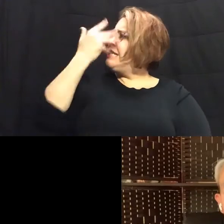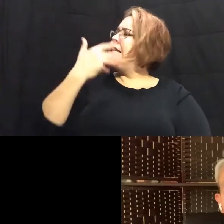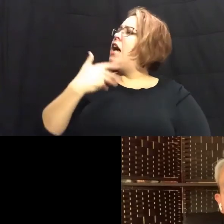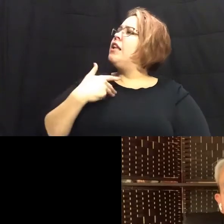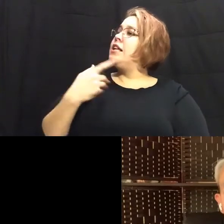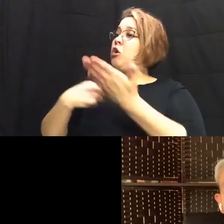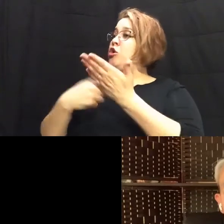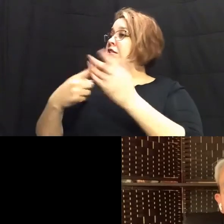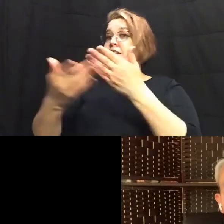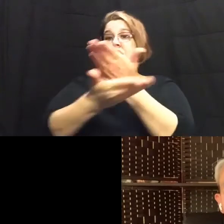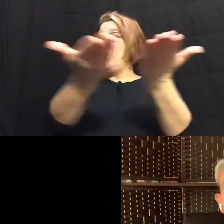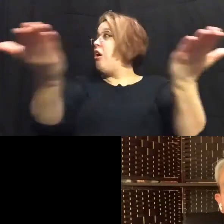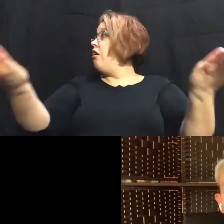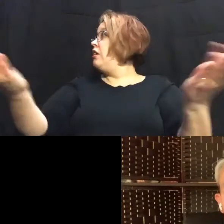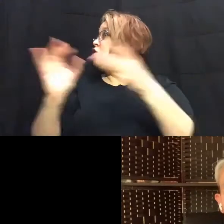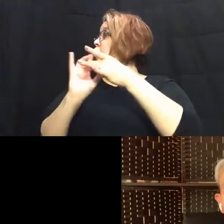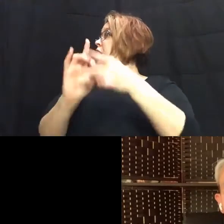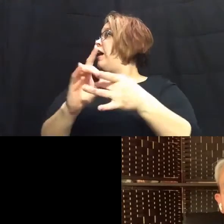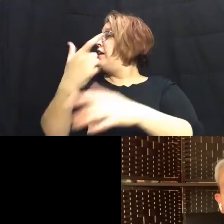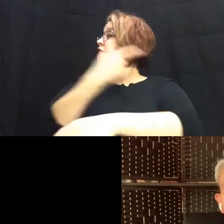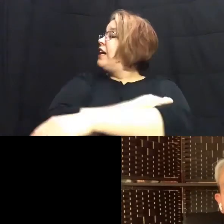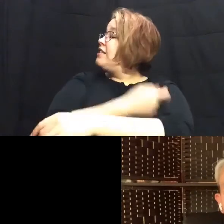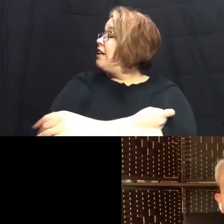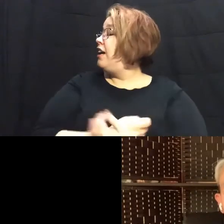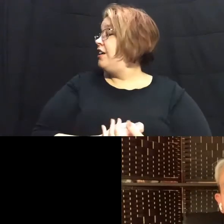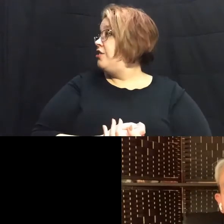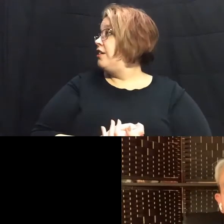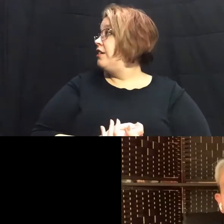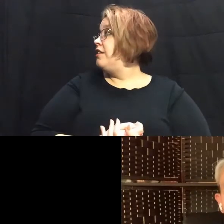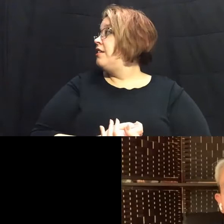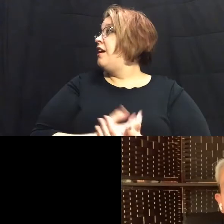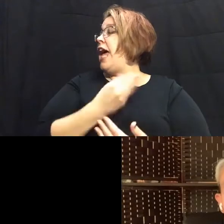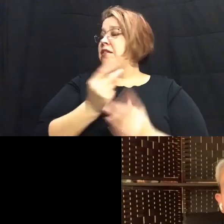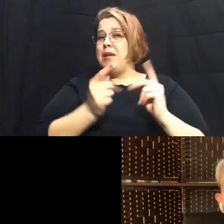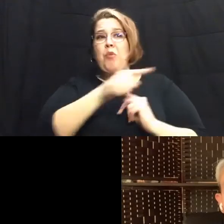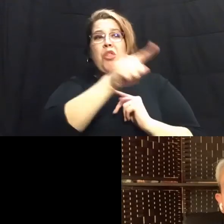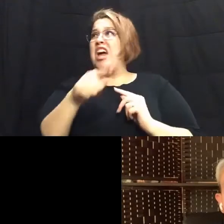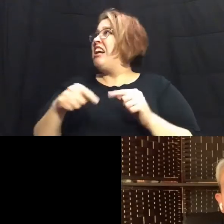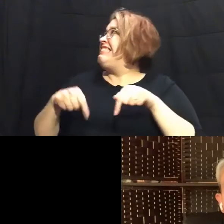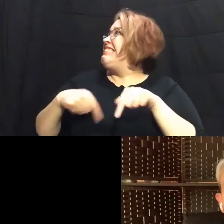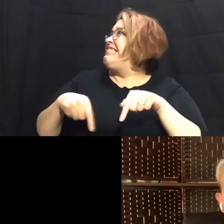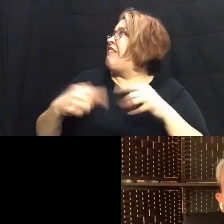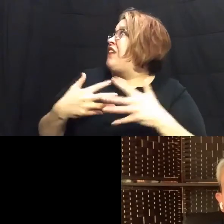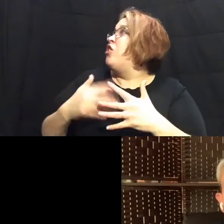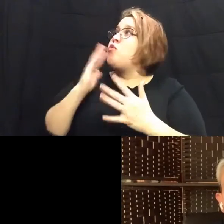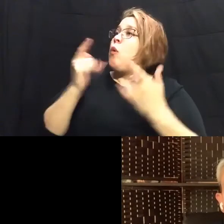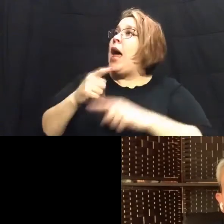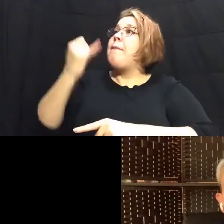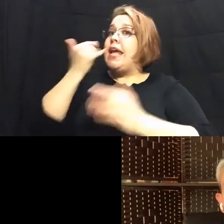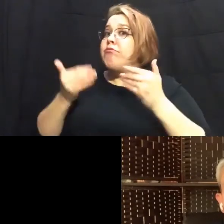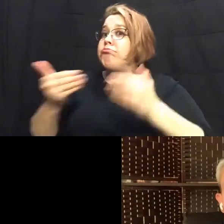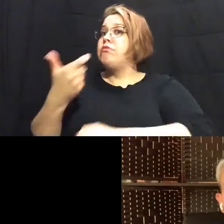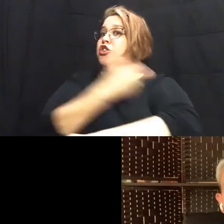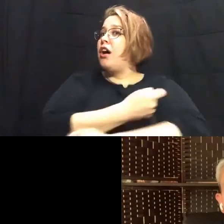our audience about vaccinations and um and their fears about what can happen to them if they get